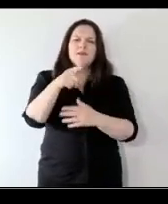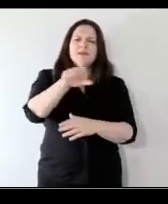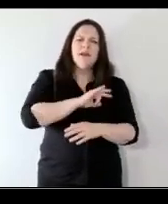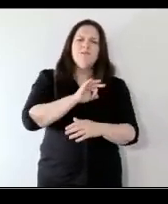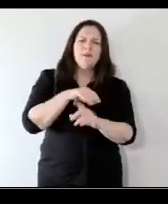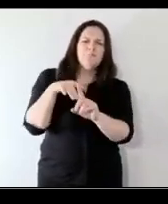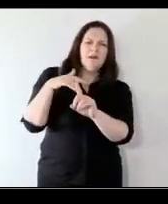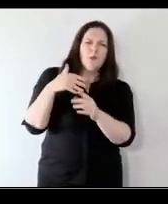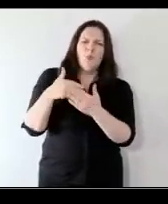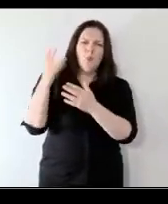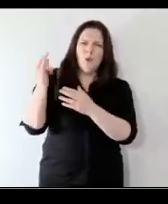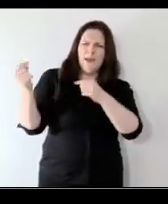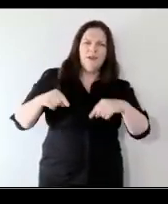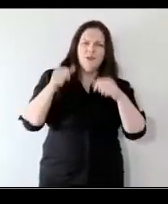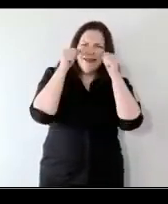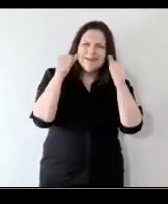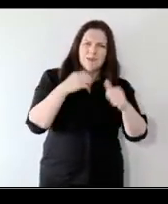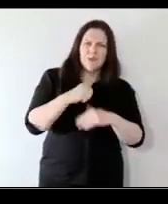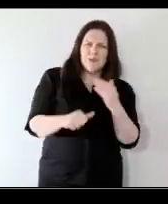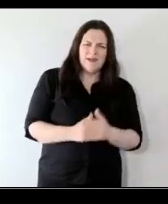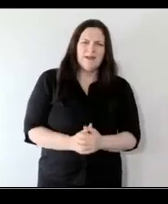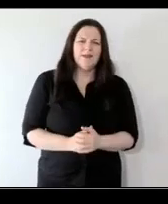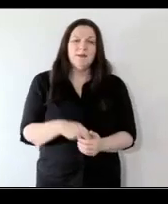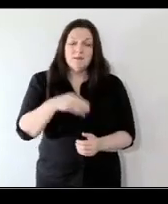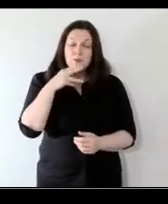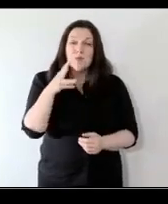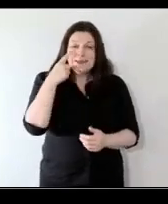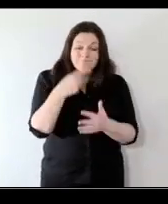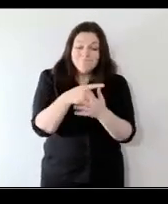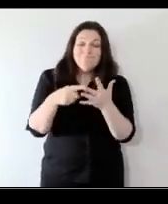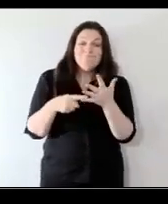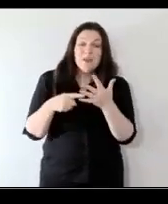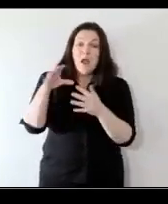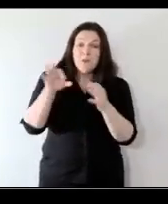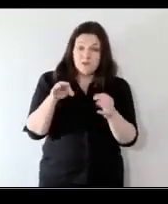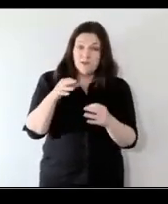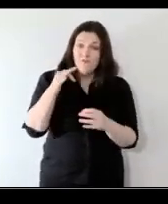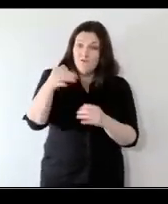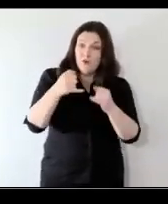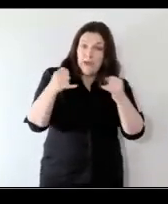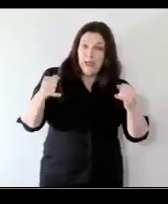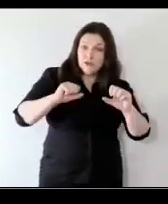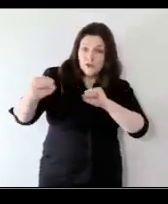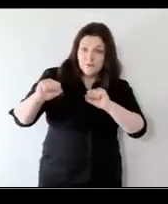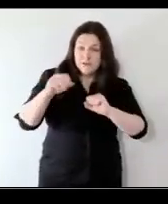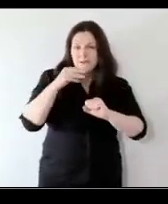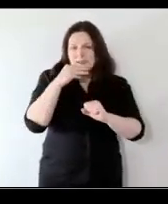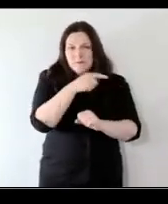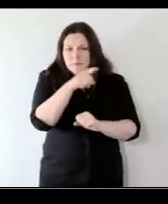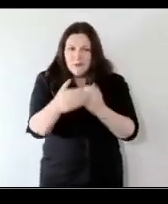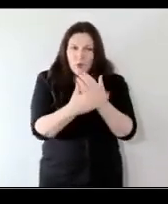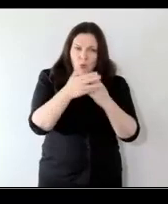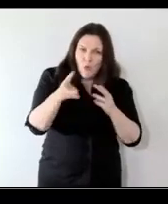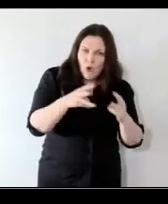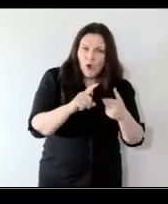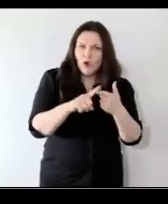yourself and what brings you here today. And hopefully you're going to see a number of options there. Frontline services, so you might be a youth